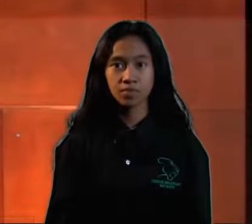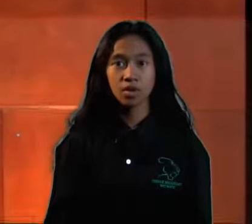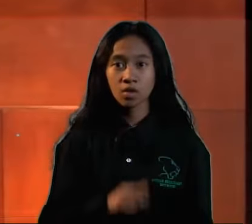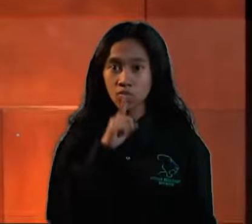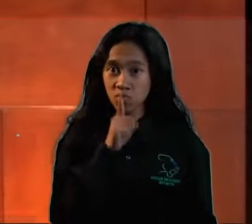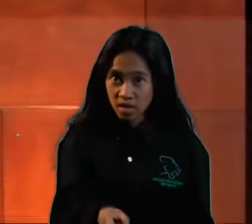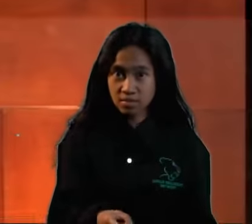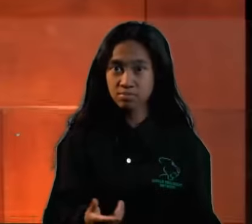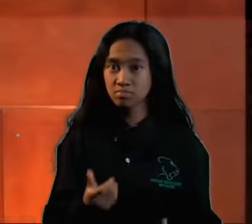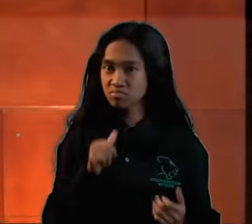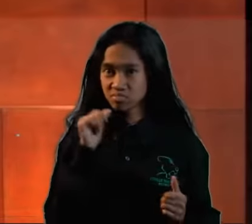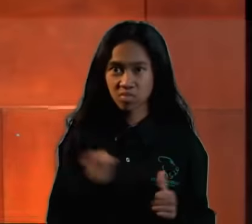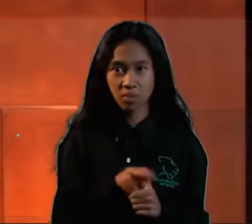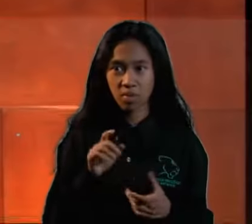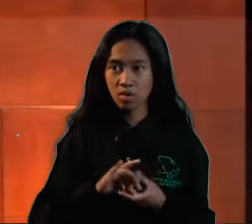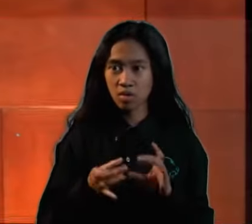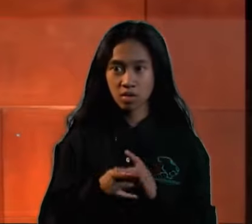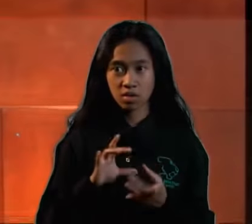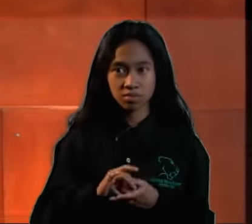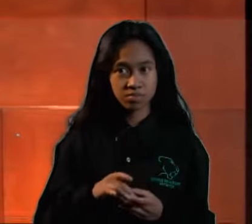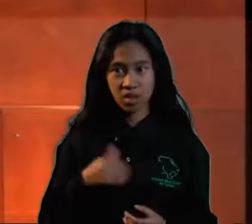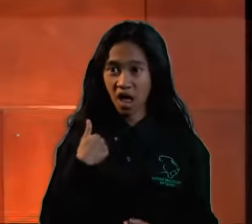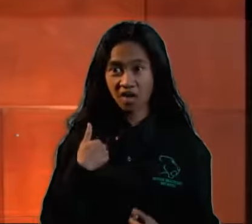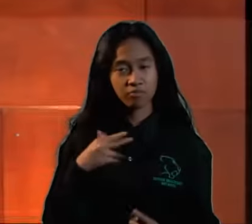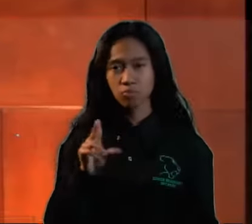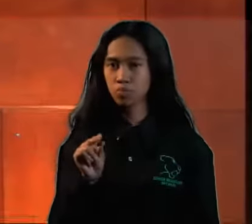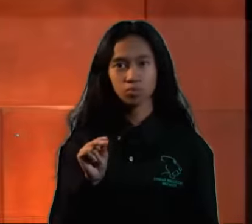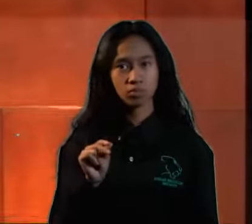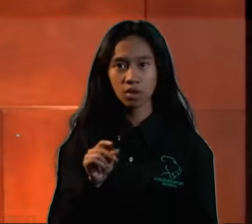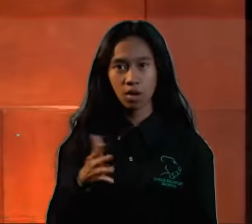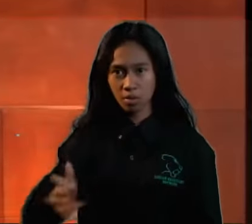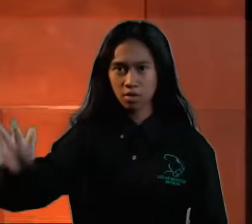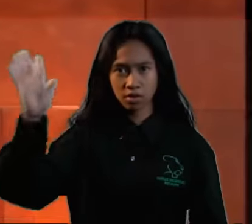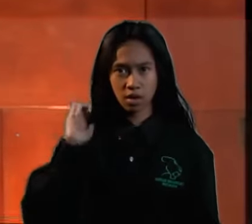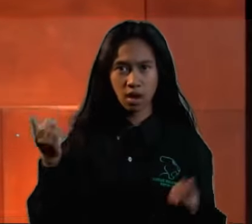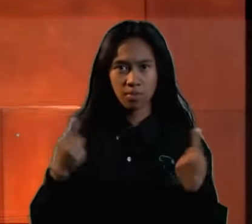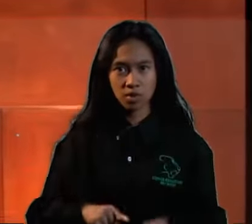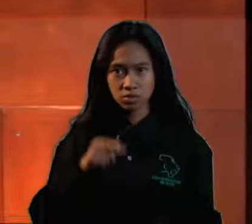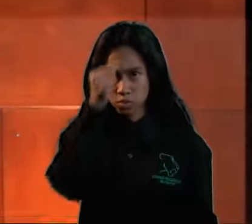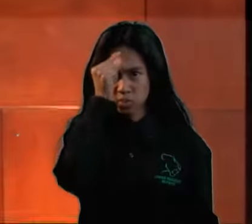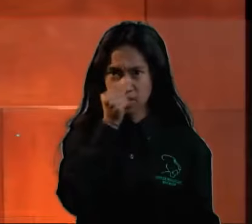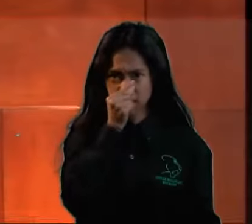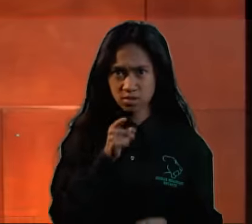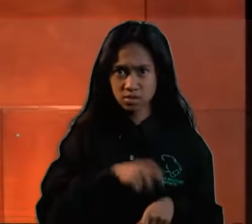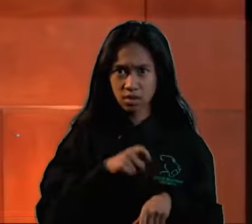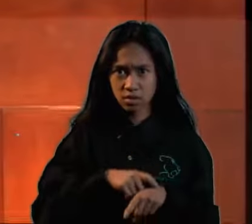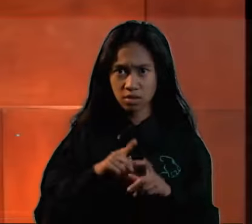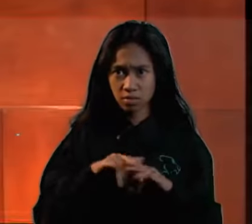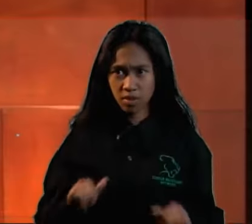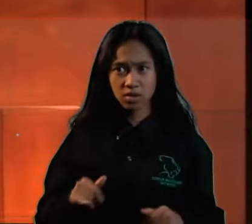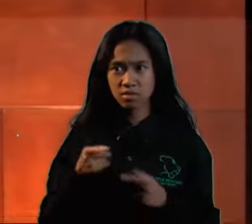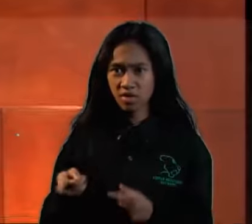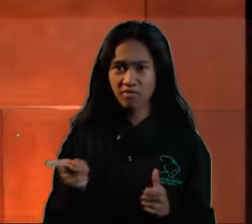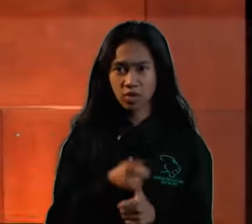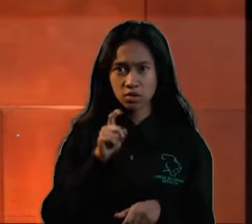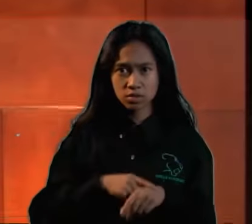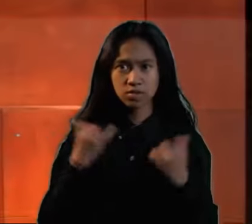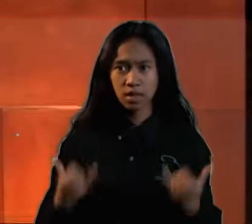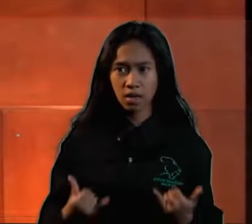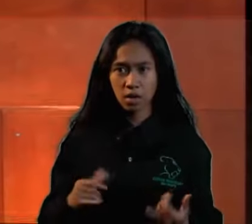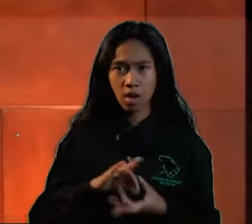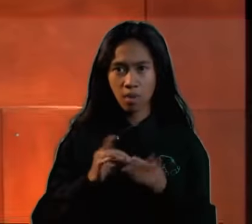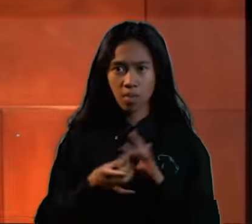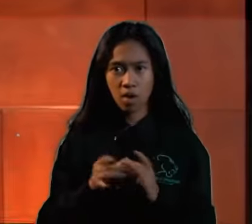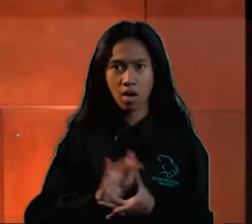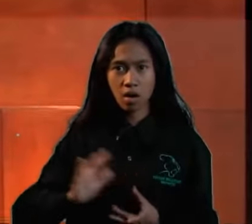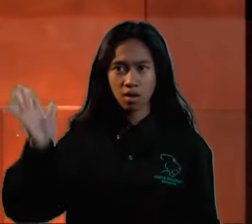is, is it wasn't the first Olympics since it originated in early Greece. But this was the first modern Olympics, and unlike the early